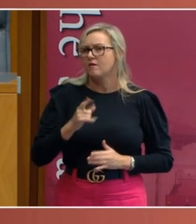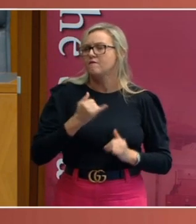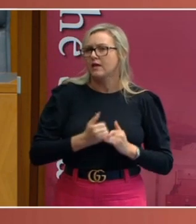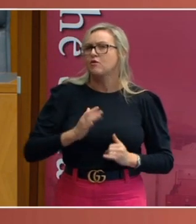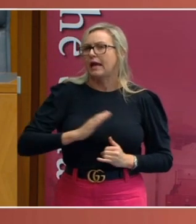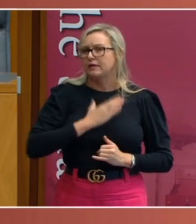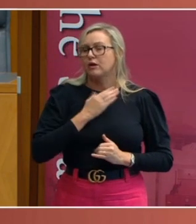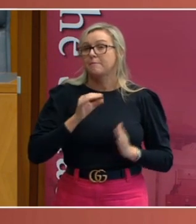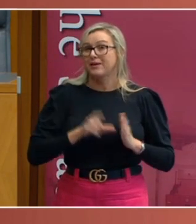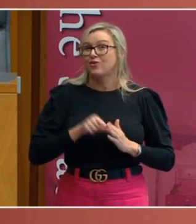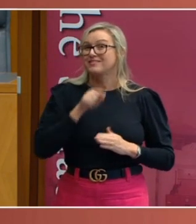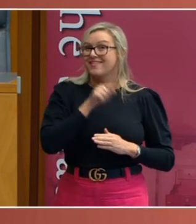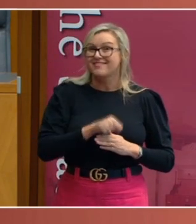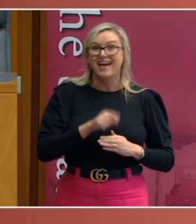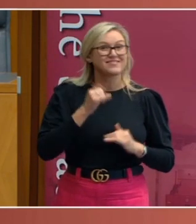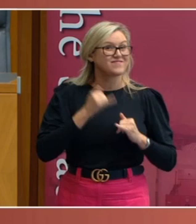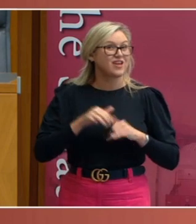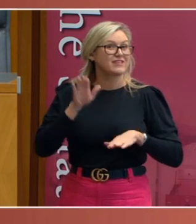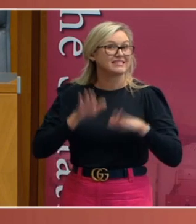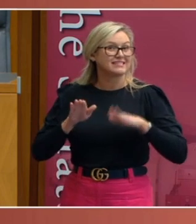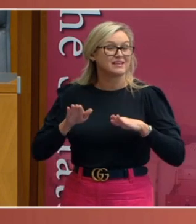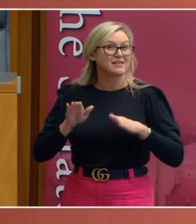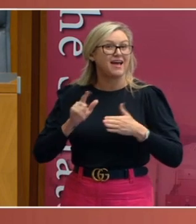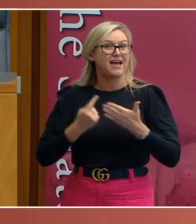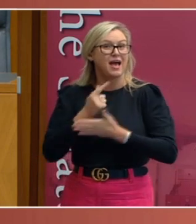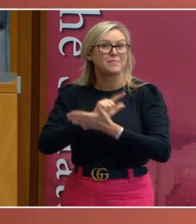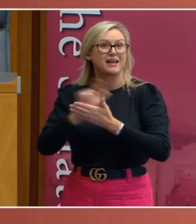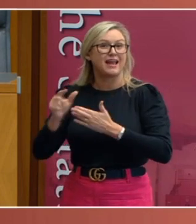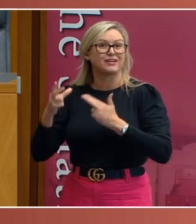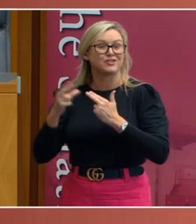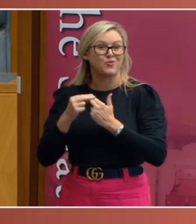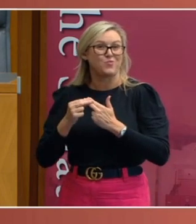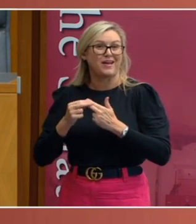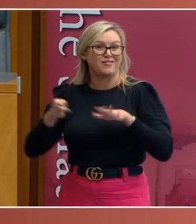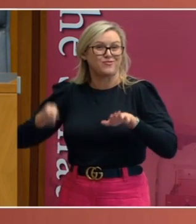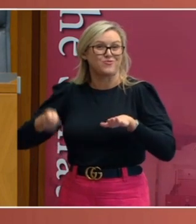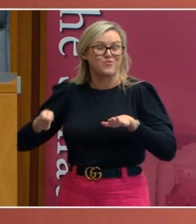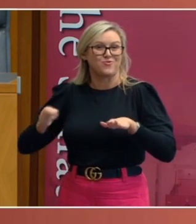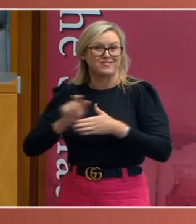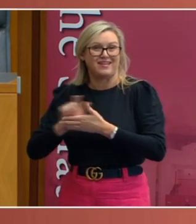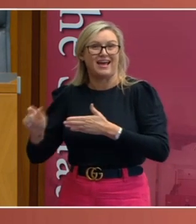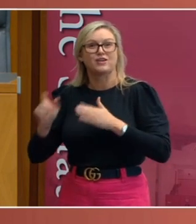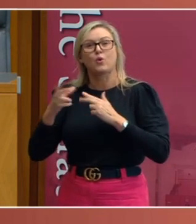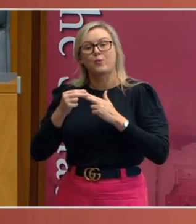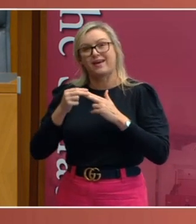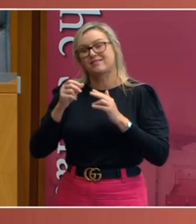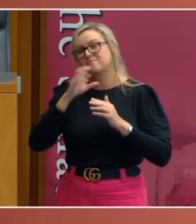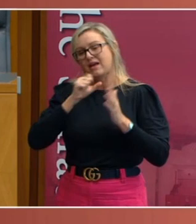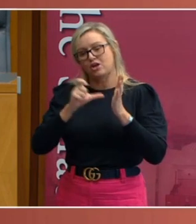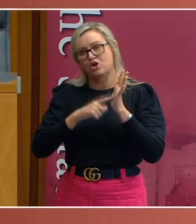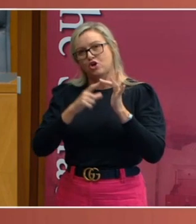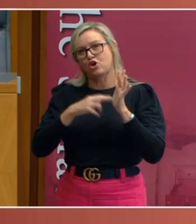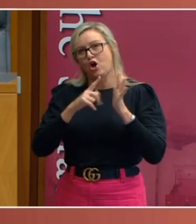very, very similar to what the High Court later says in the Palmer case. So, there is a consistency from 1909